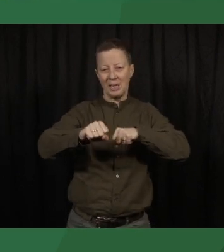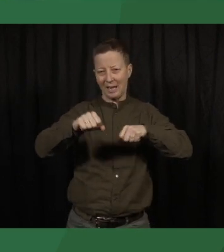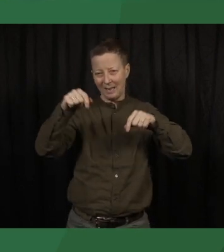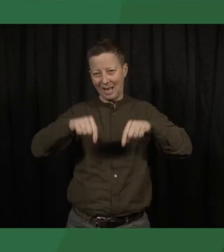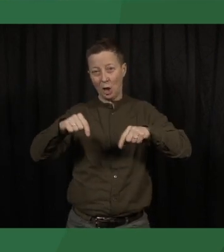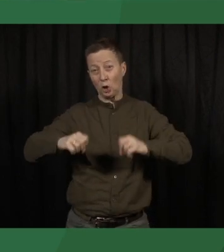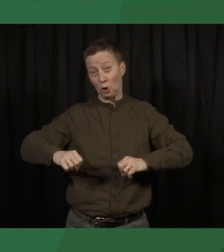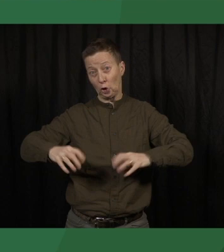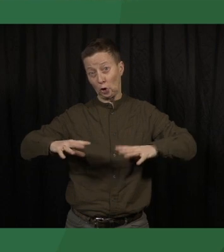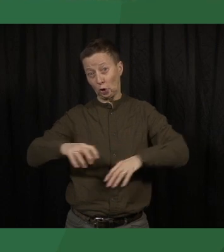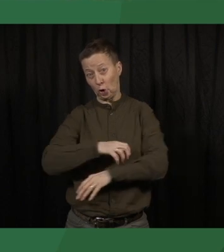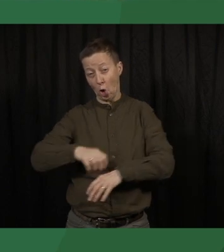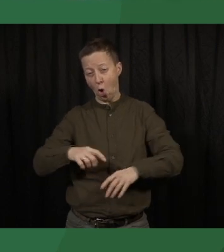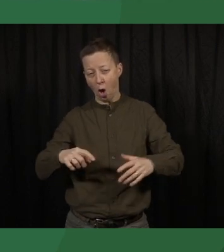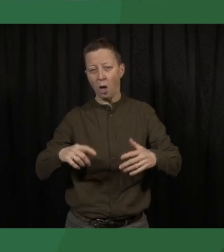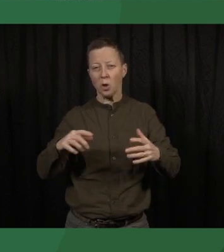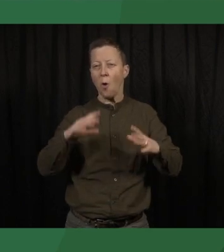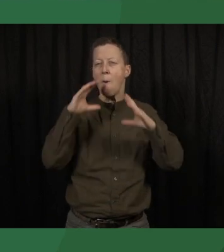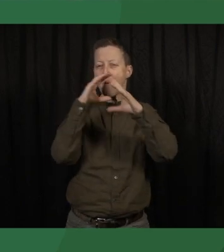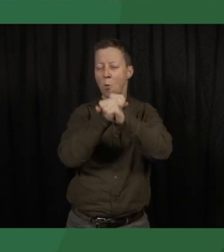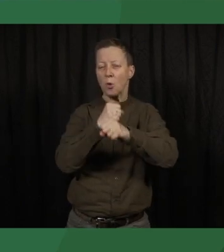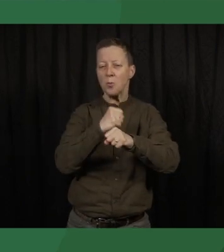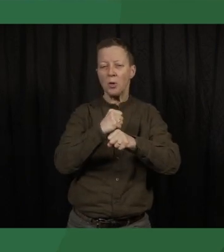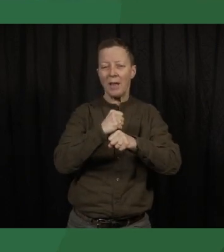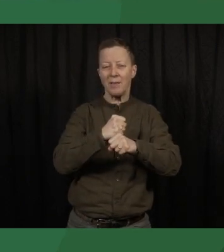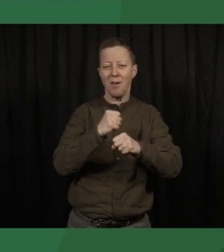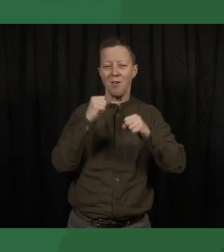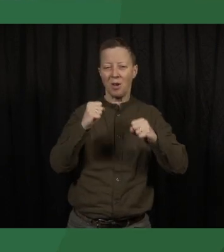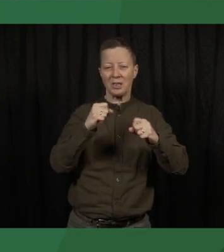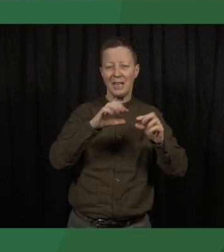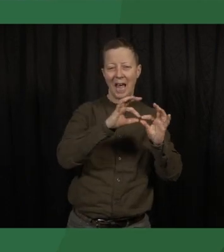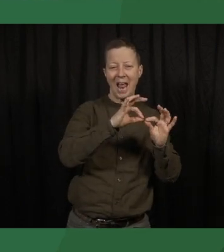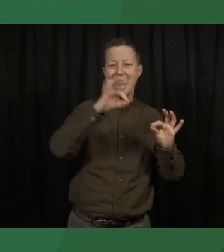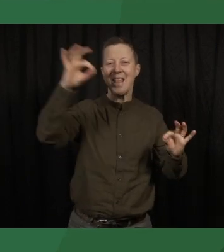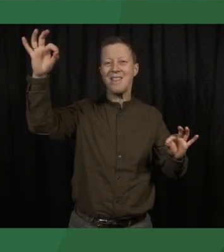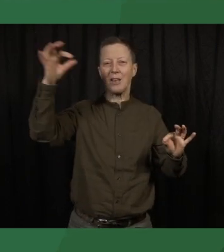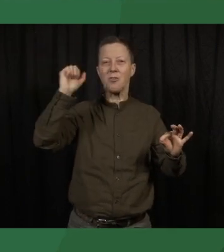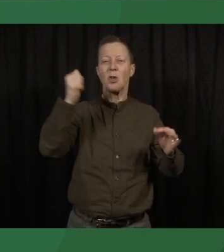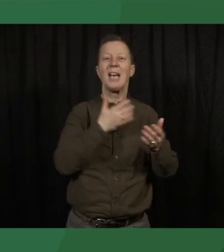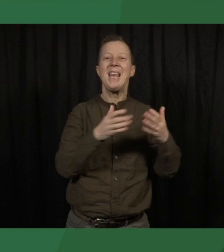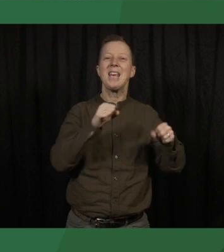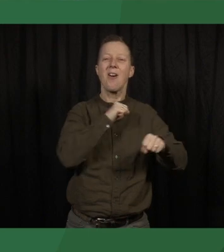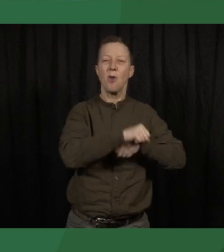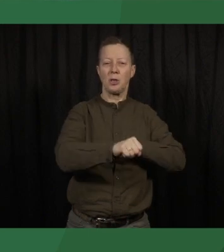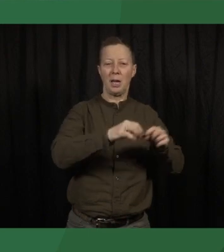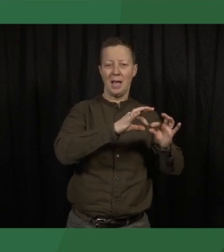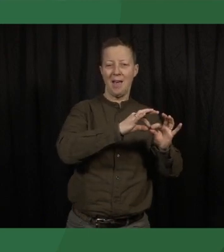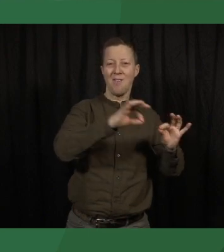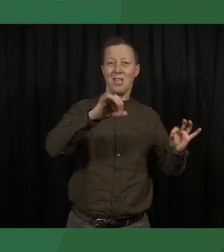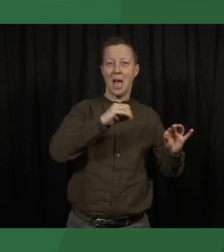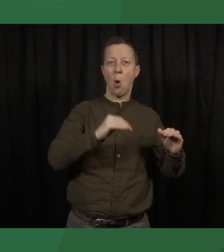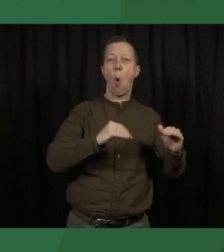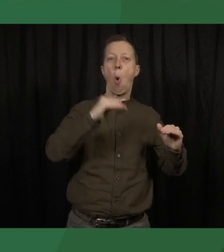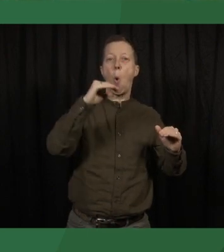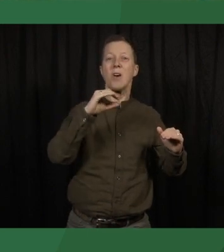in light grey. So focus on the solid line for nonviolent campaigns. If it's above the zero